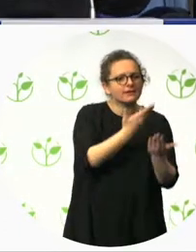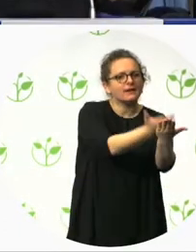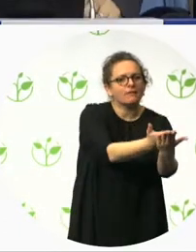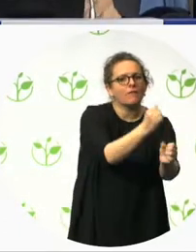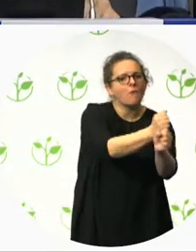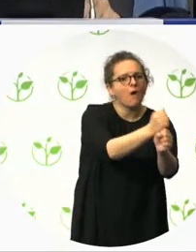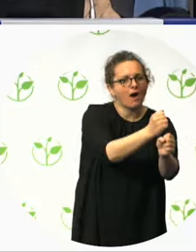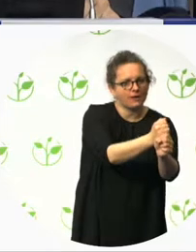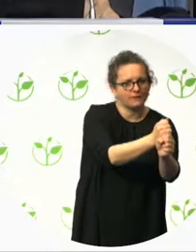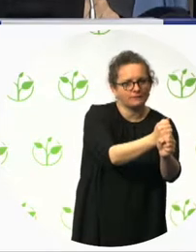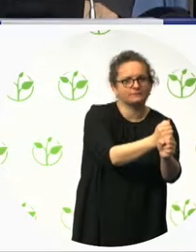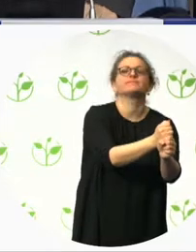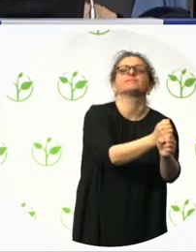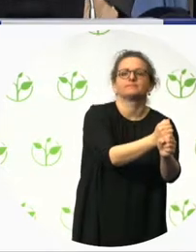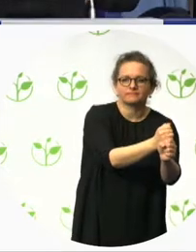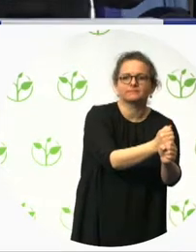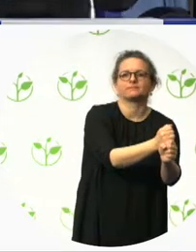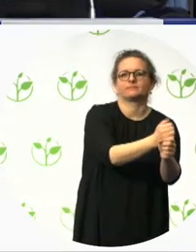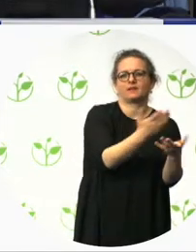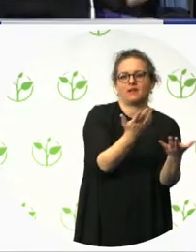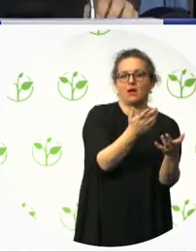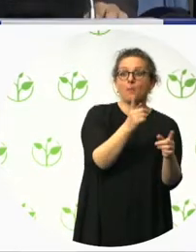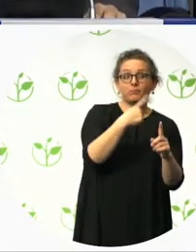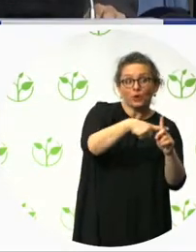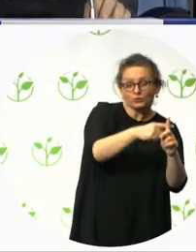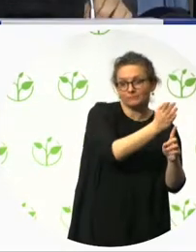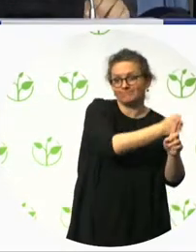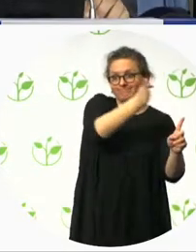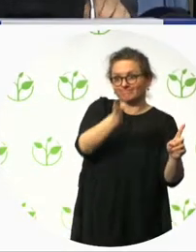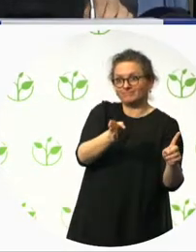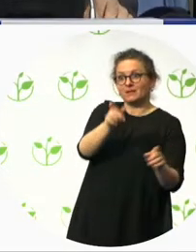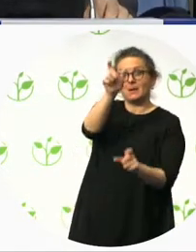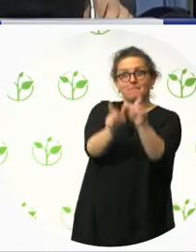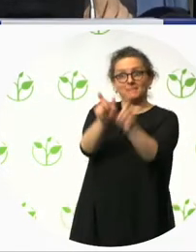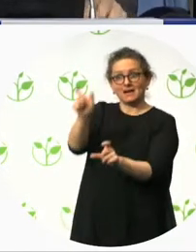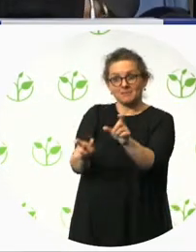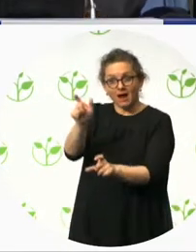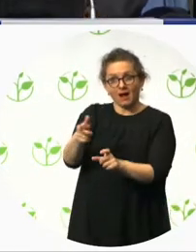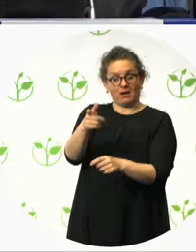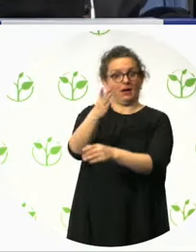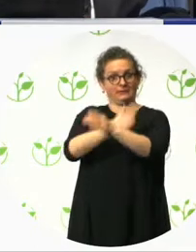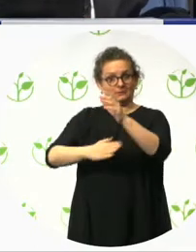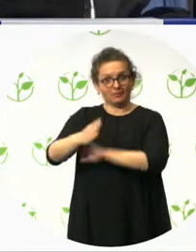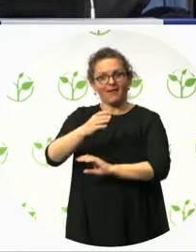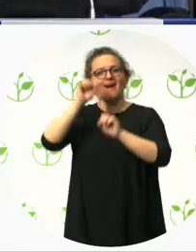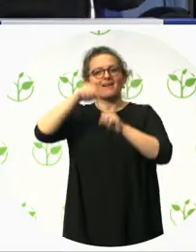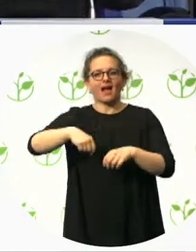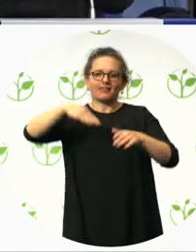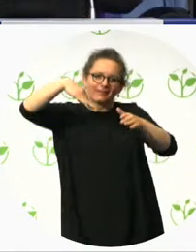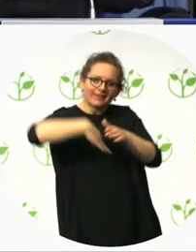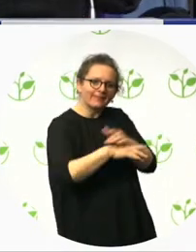for and from in different cities of Spain and Tempe shop in Elche was number five starting in 2010.